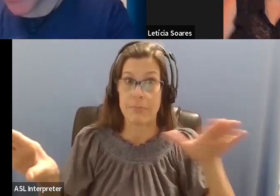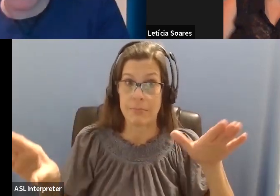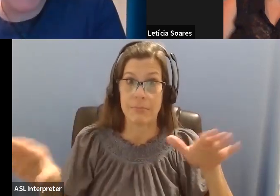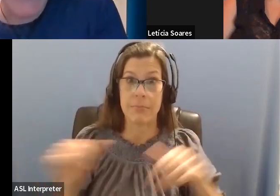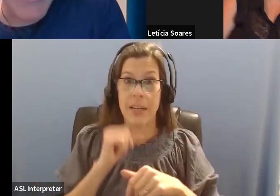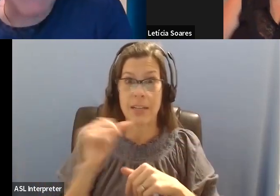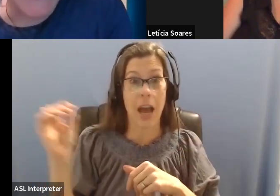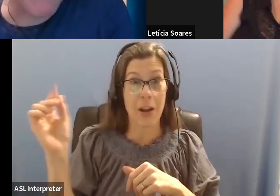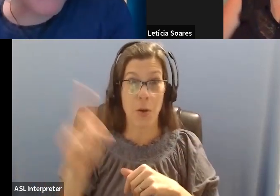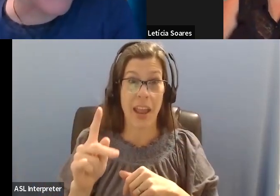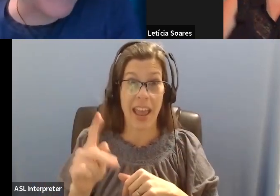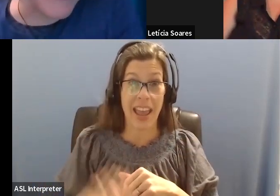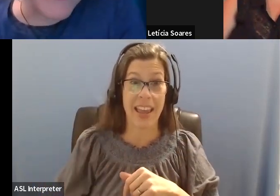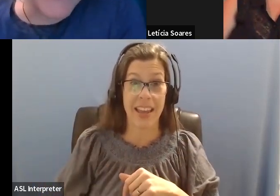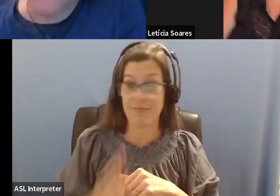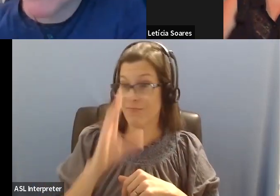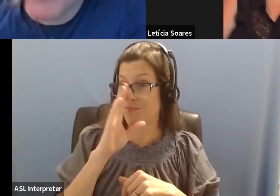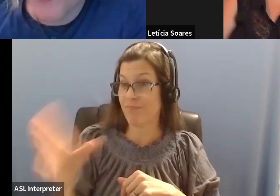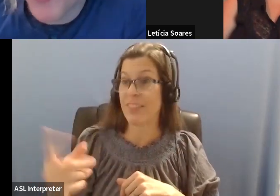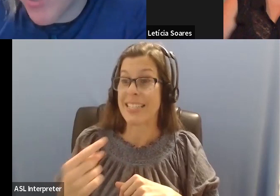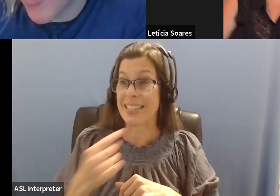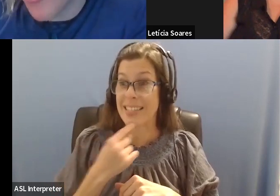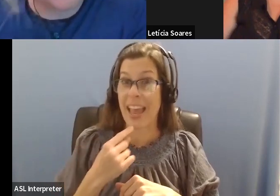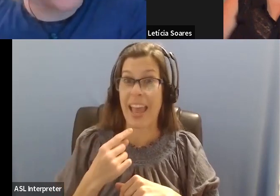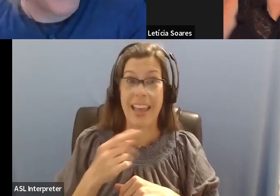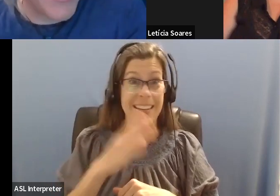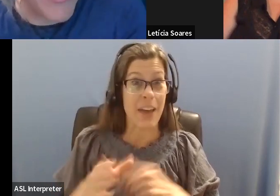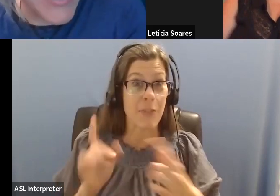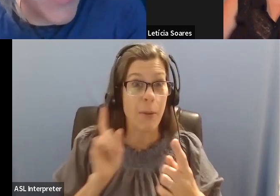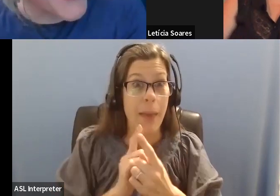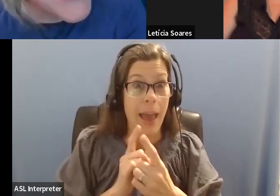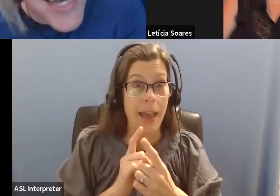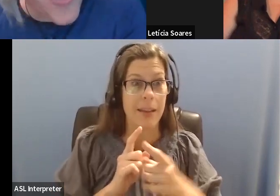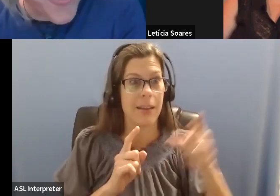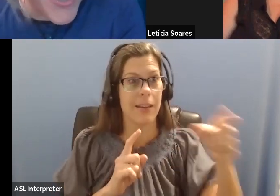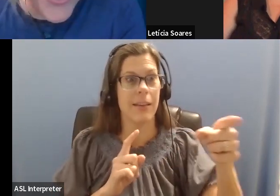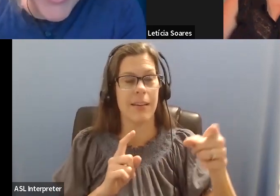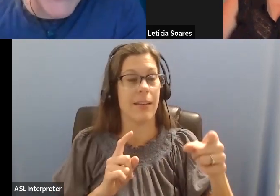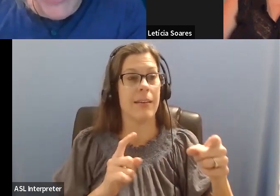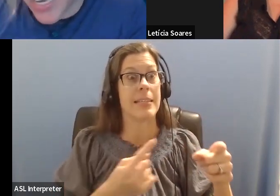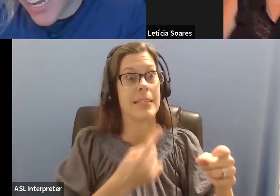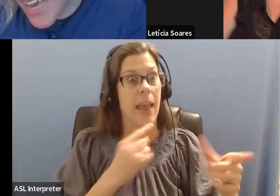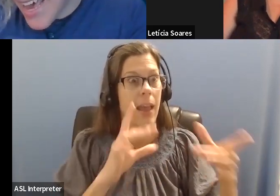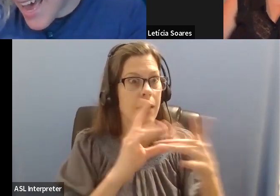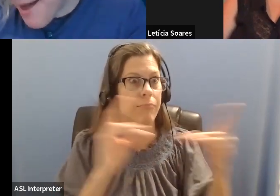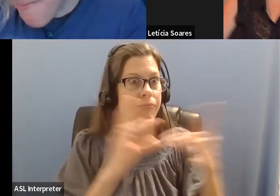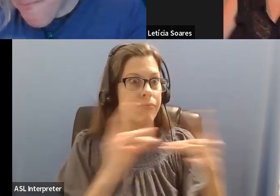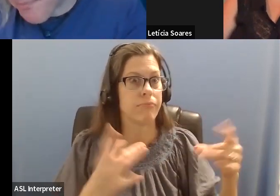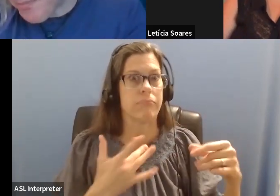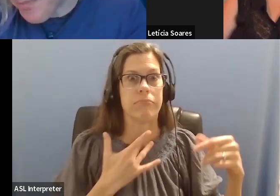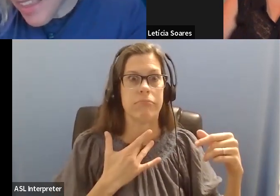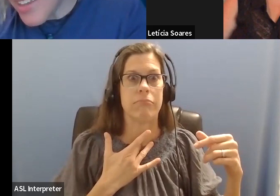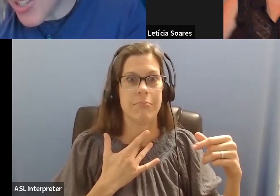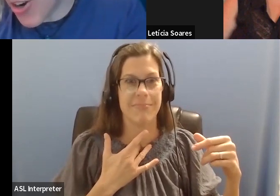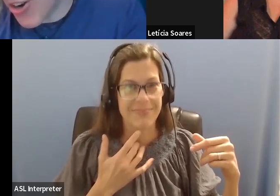okay to say, um, to someone with a chronic illness or someone who you don't even know if they have a chronic illness, because often you can't see it. Um,